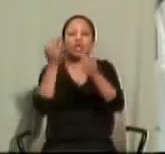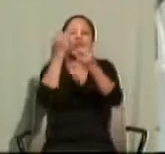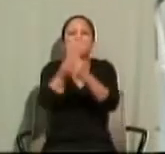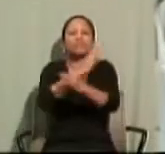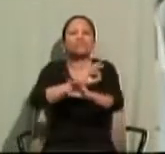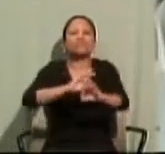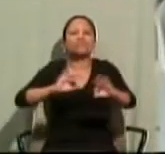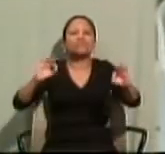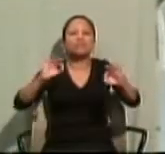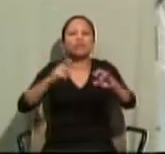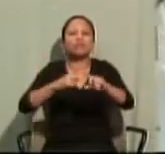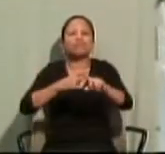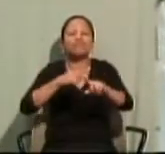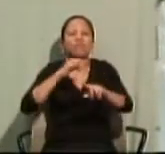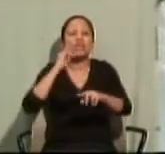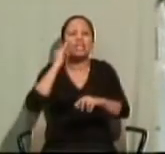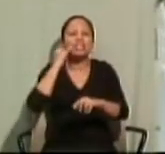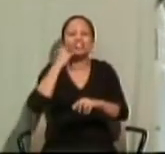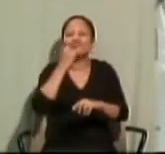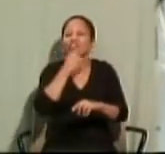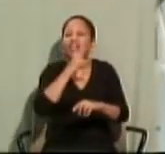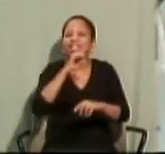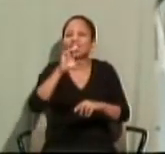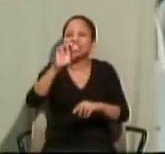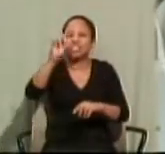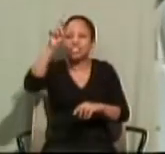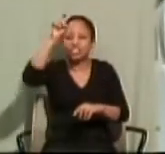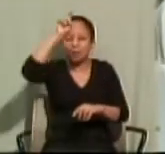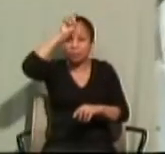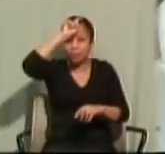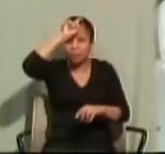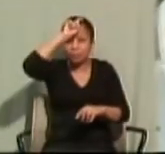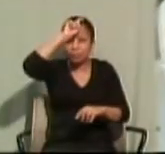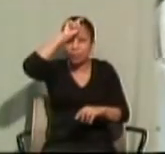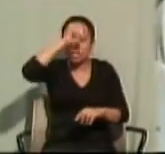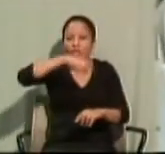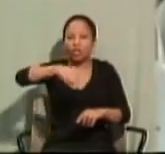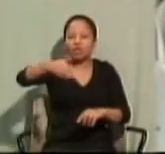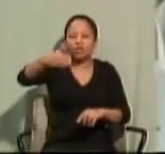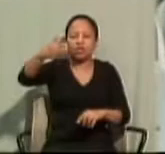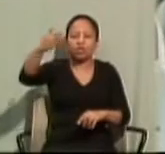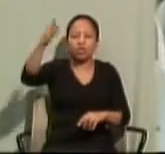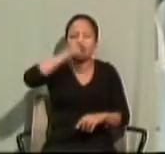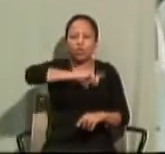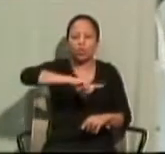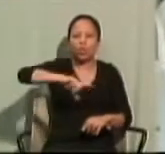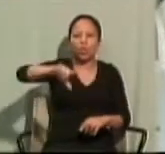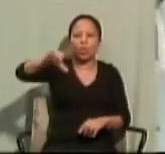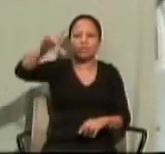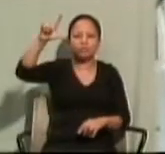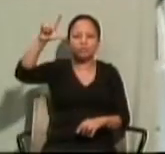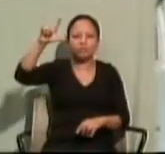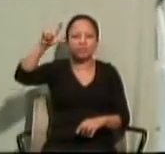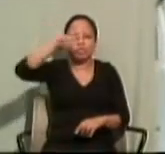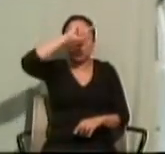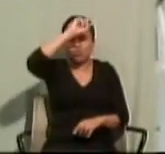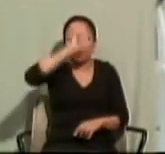in Egypt, when the Lord slew all the firstborn of the Egyptians,